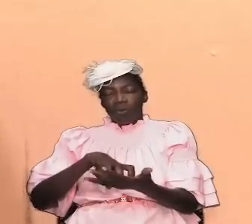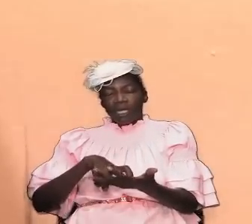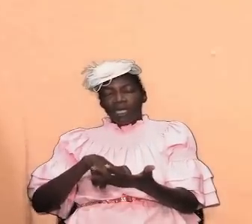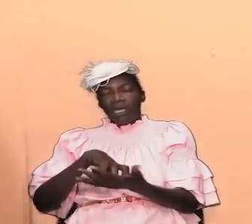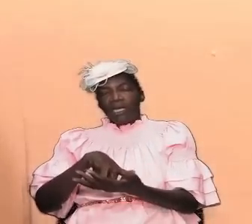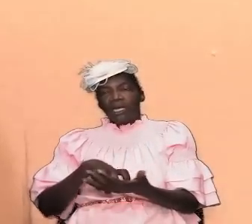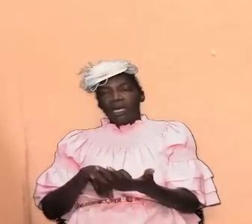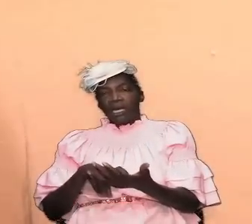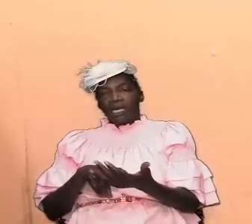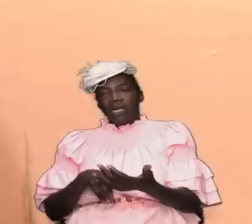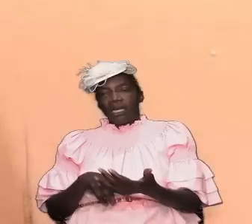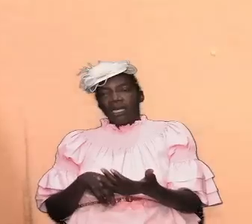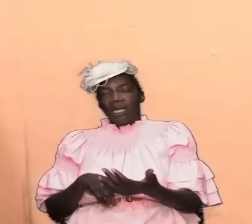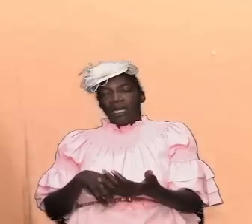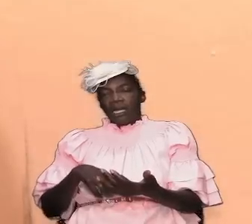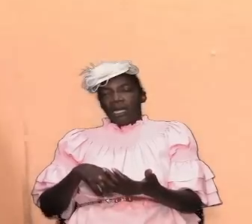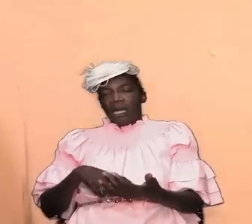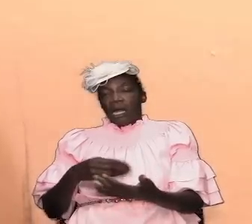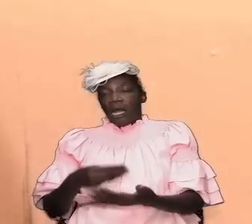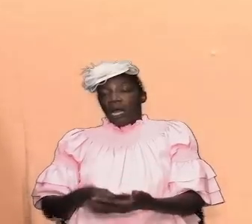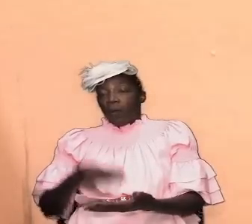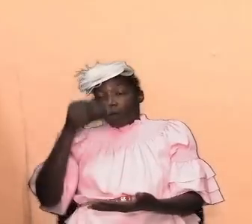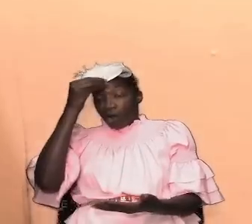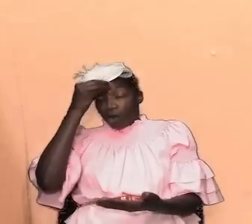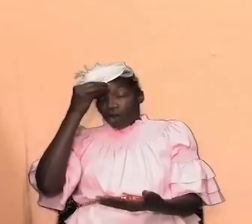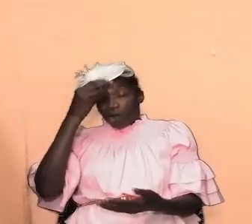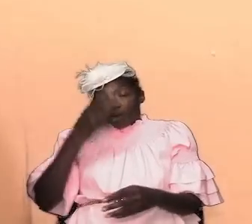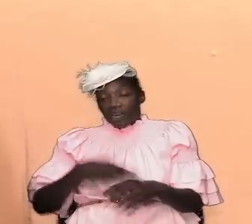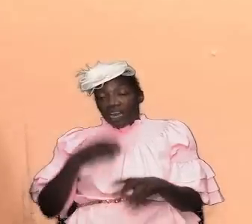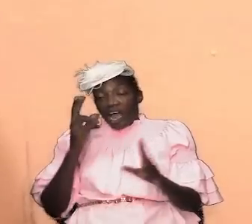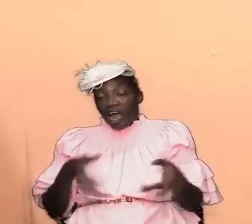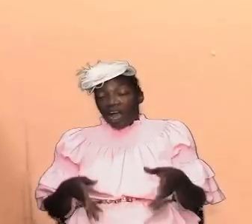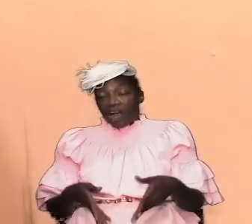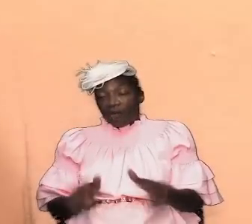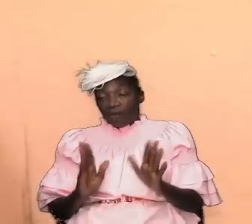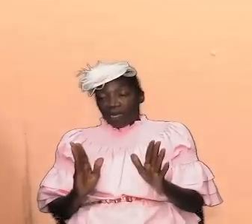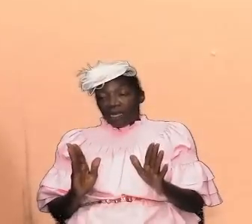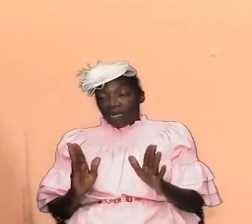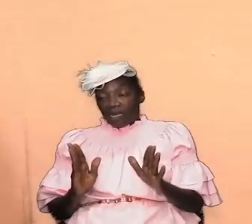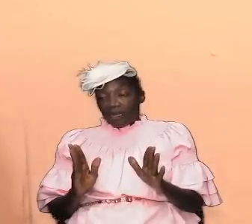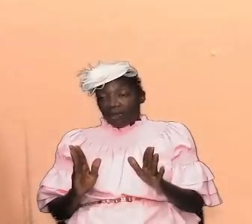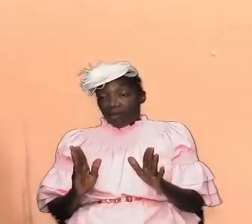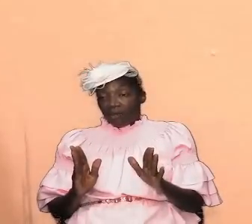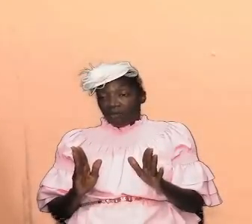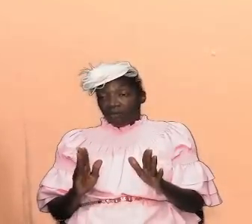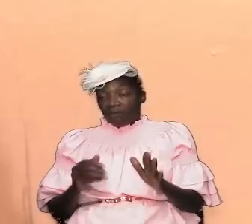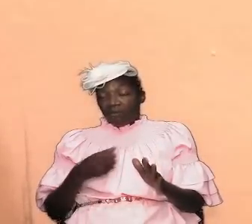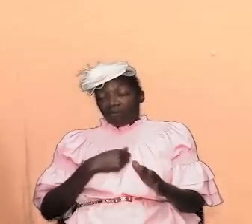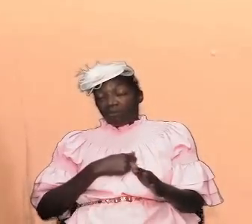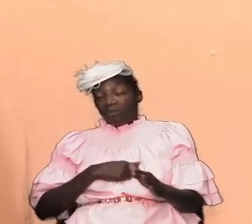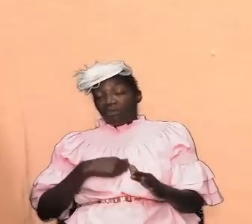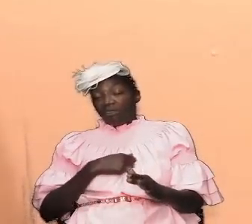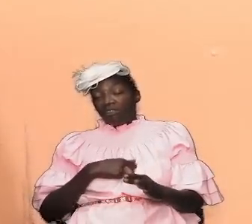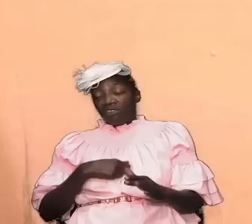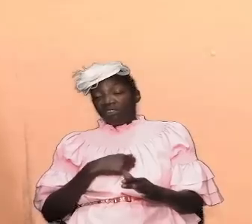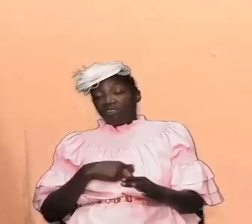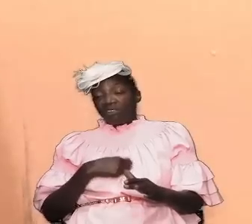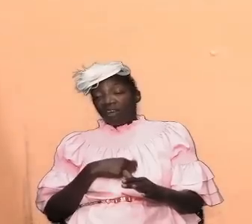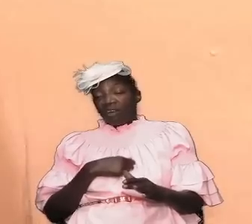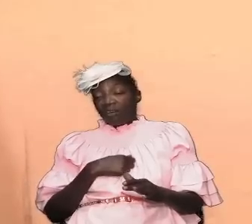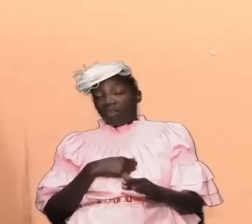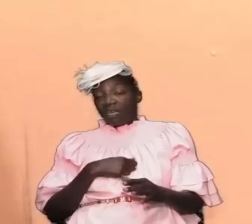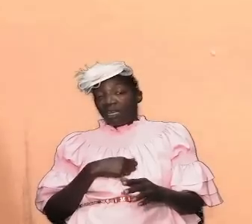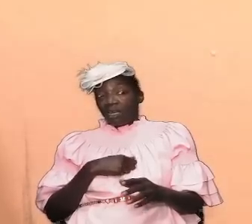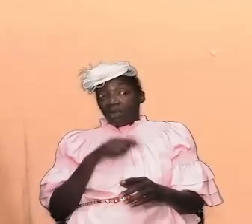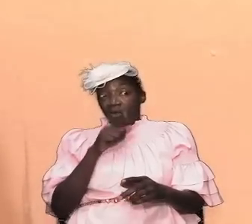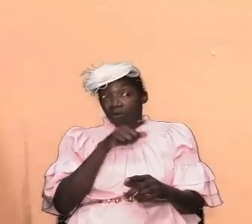and he learned the hard way and so i pity those who point a finger at the church i pity those from within